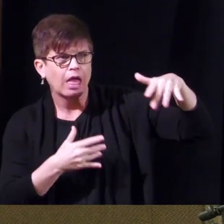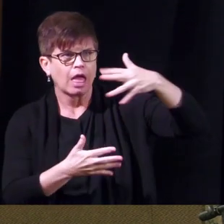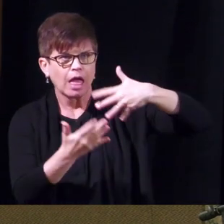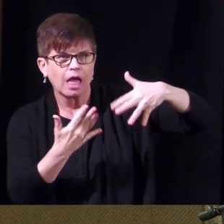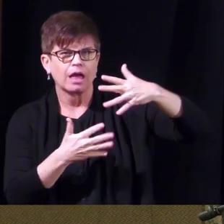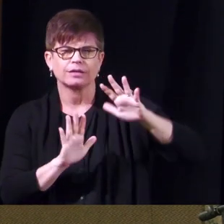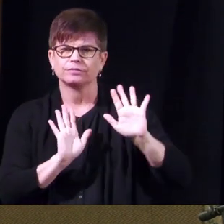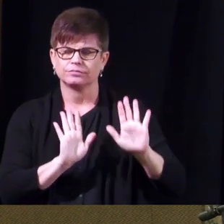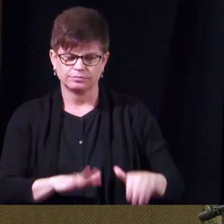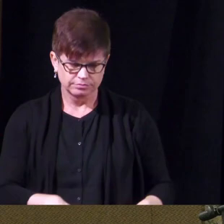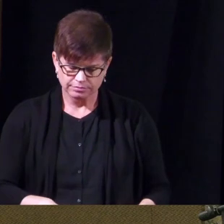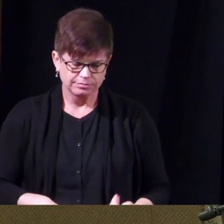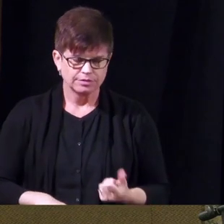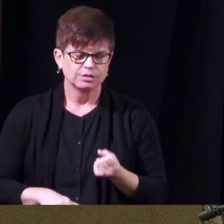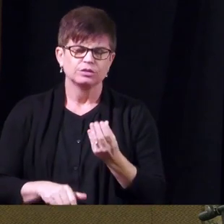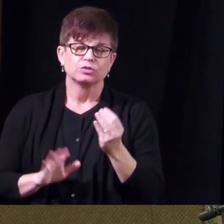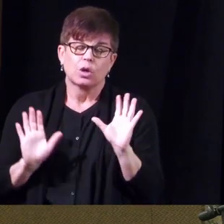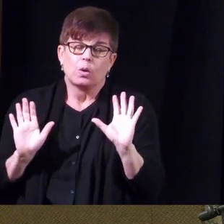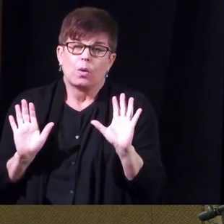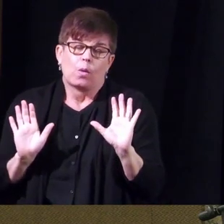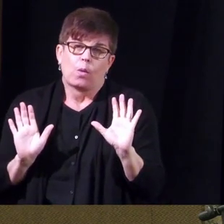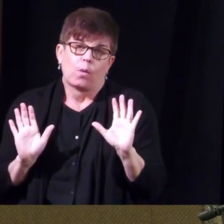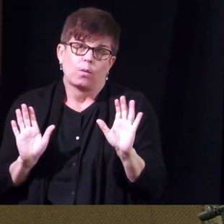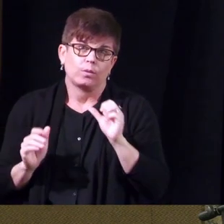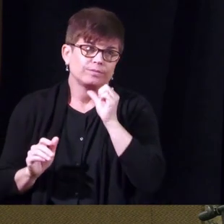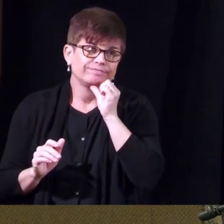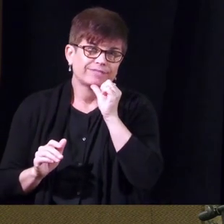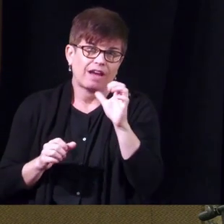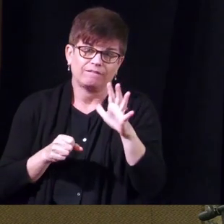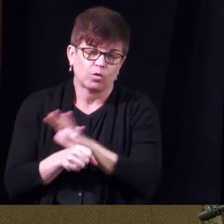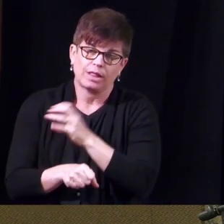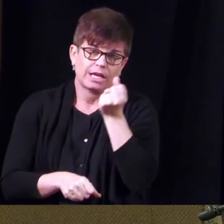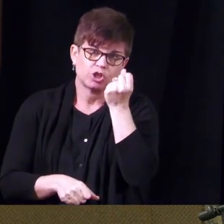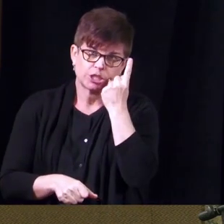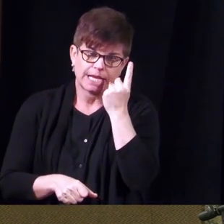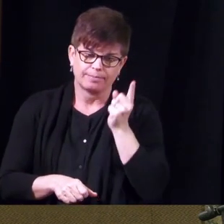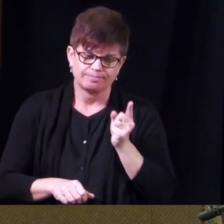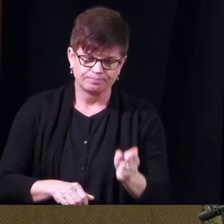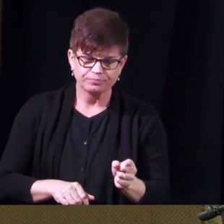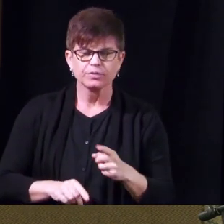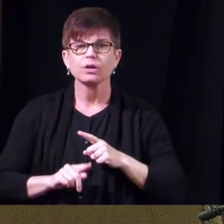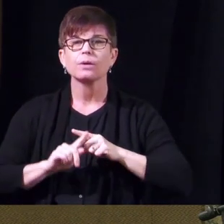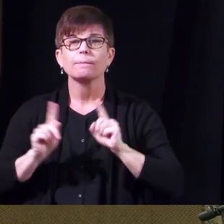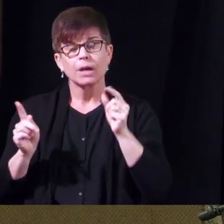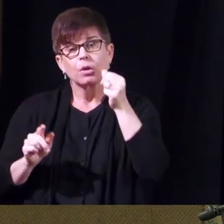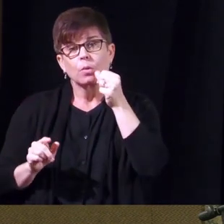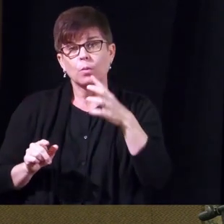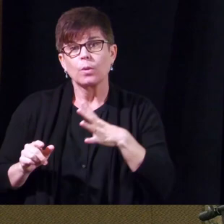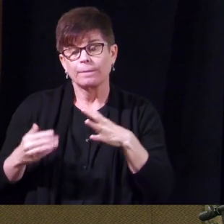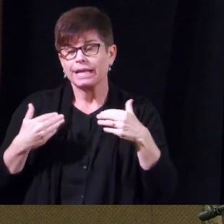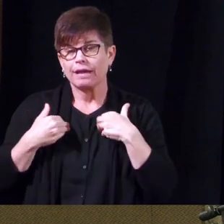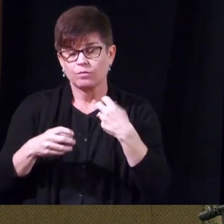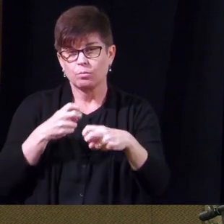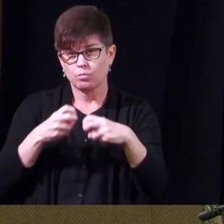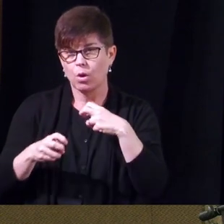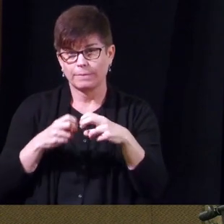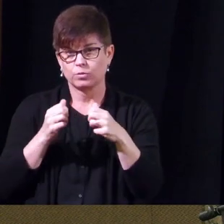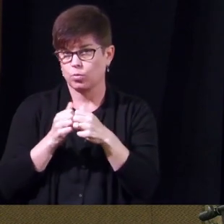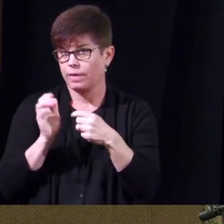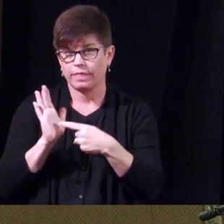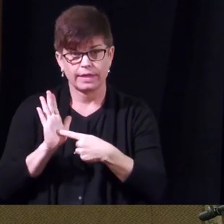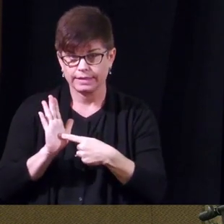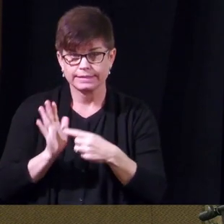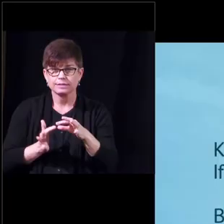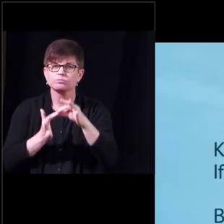we don't have it fully uh down but the bottom line is uh women do have uh issues with this especially